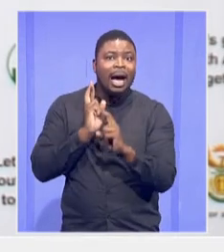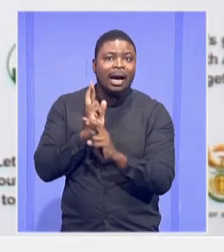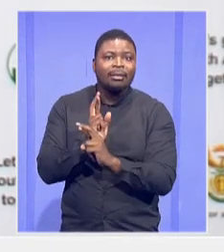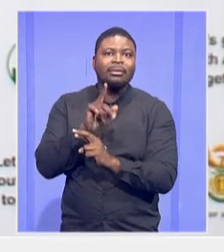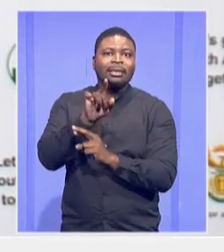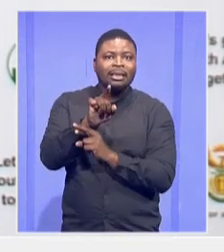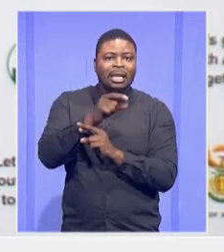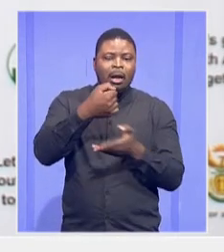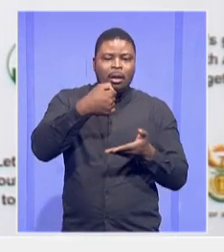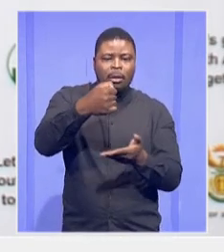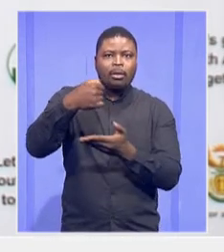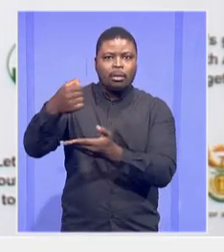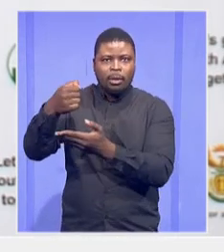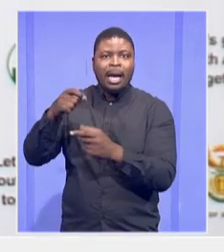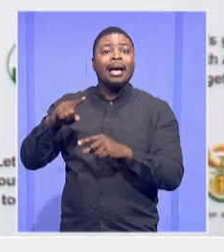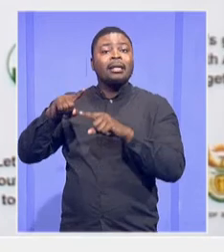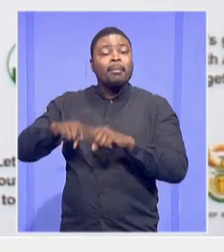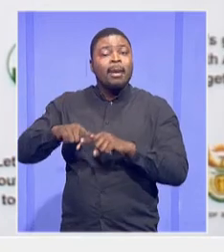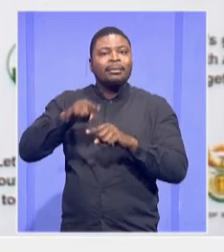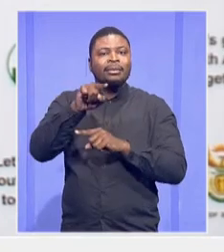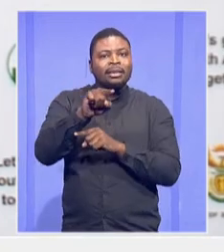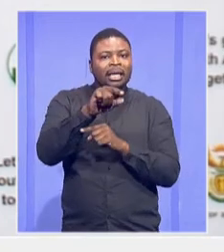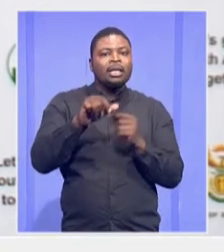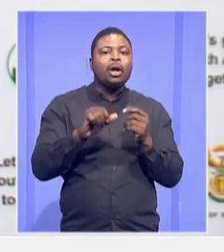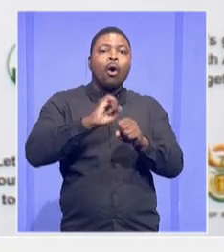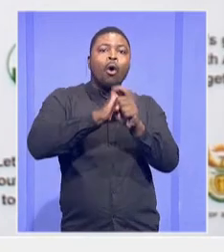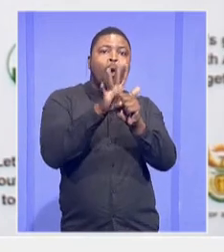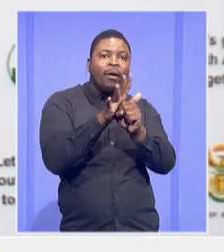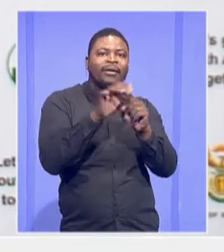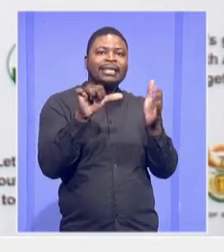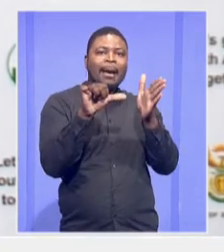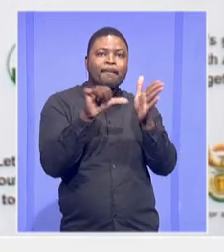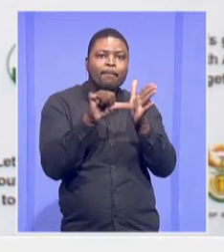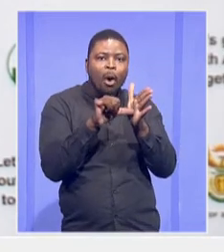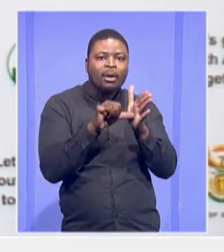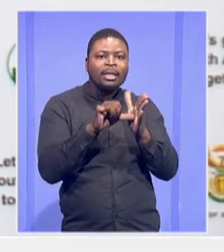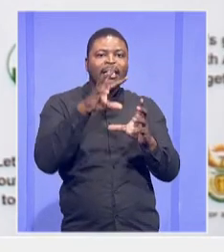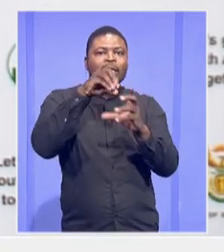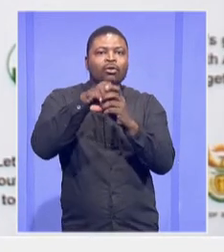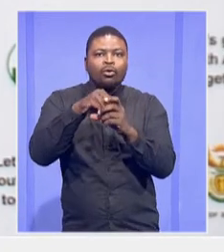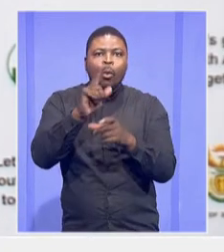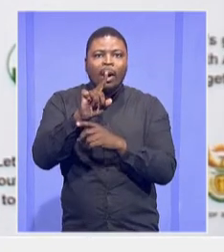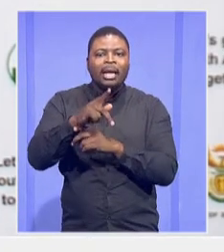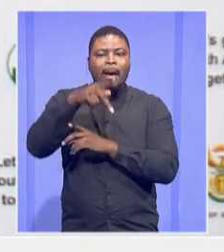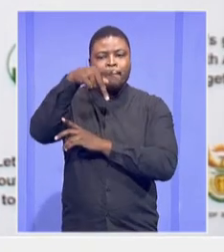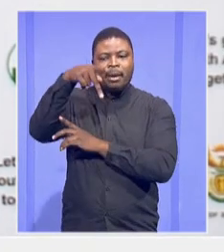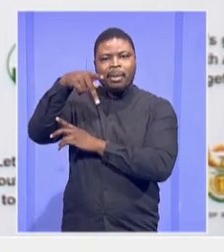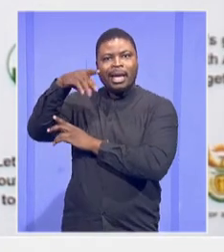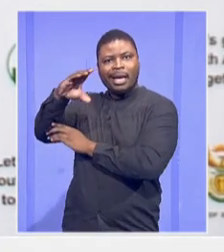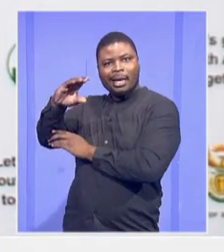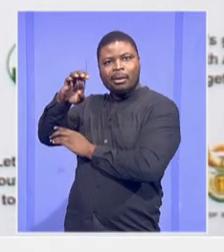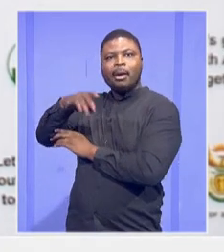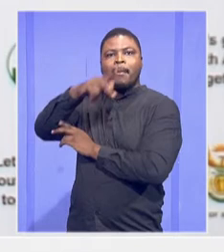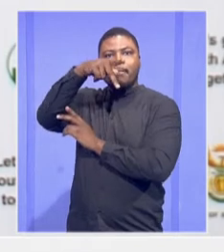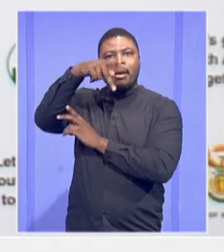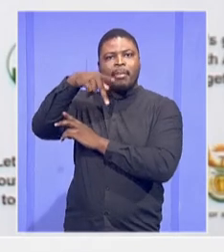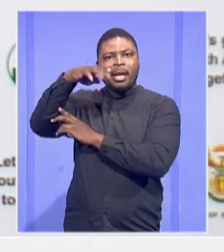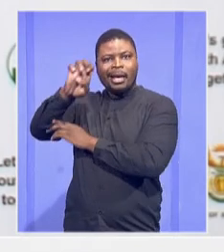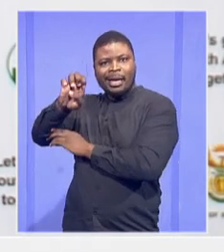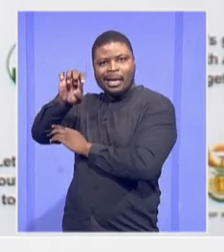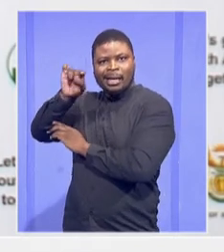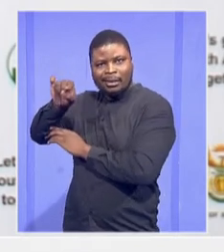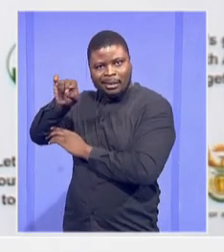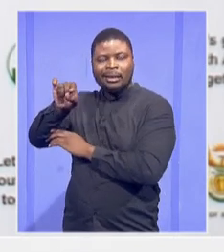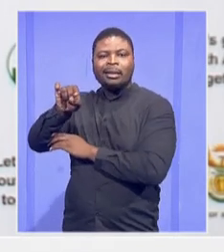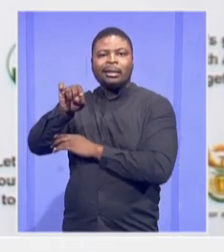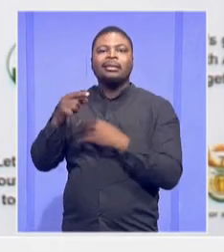essentials. Including, you know, PPEs and so on. The unreliability